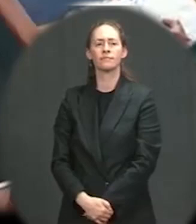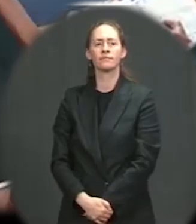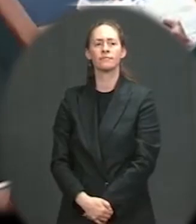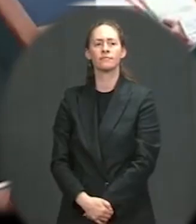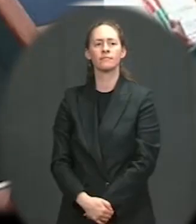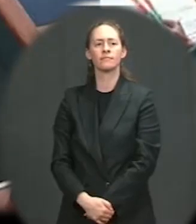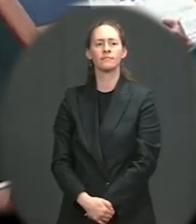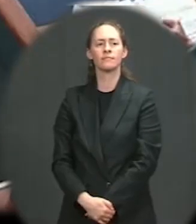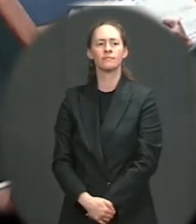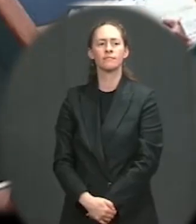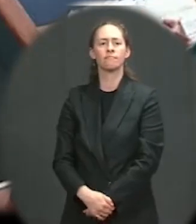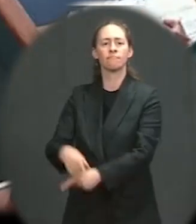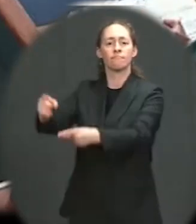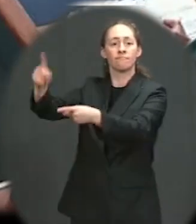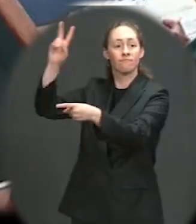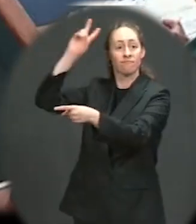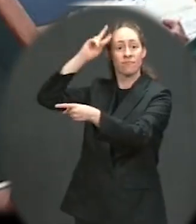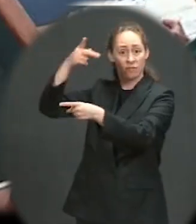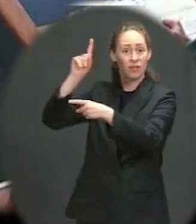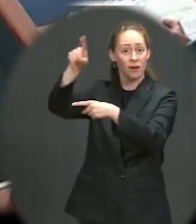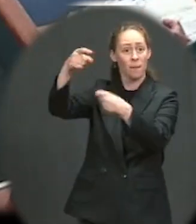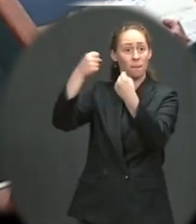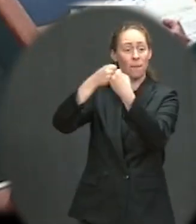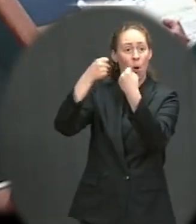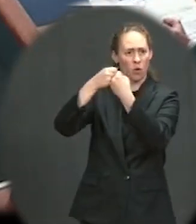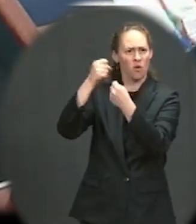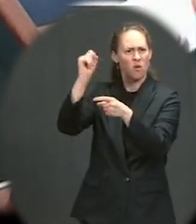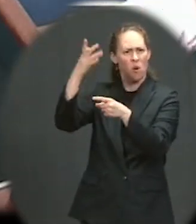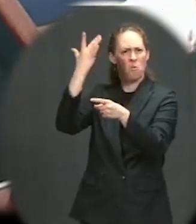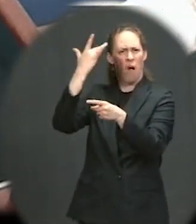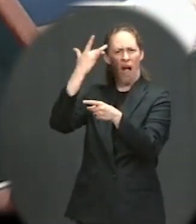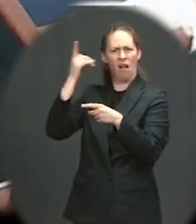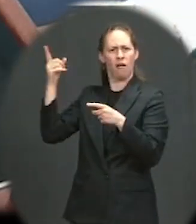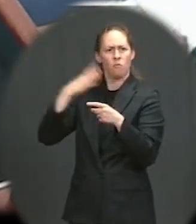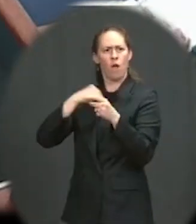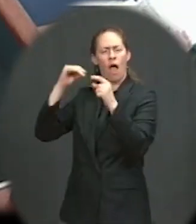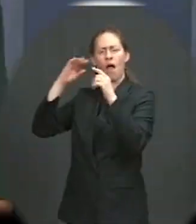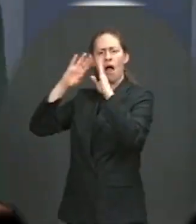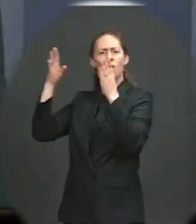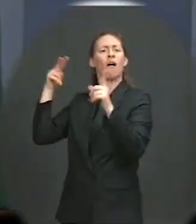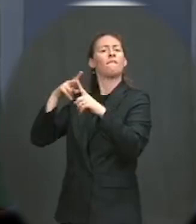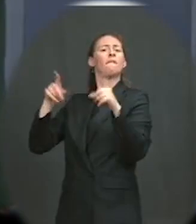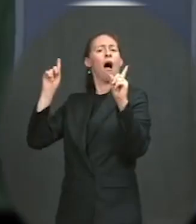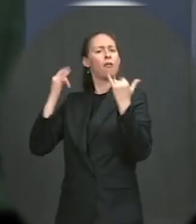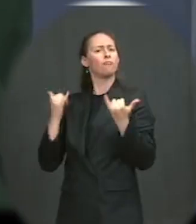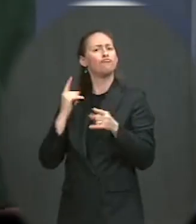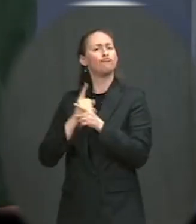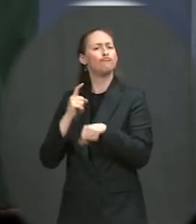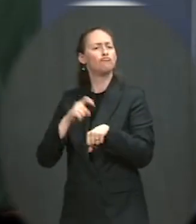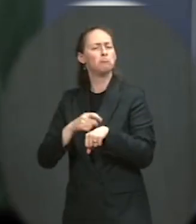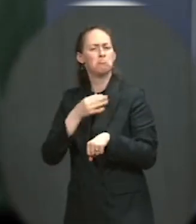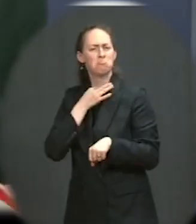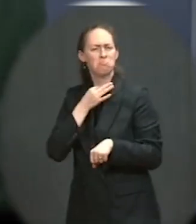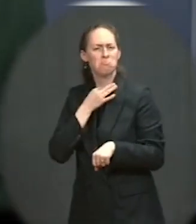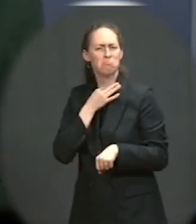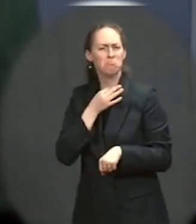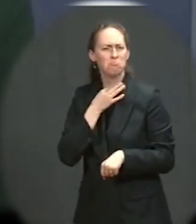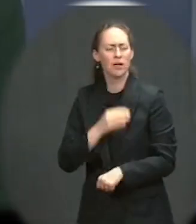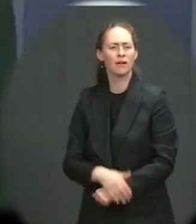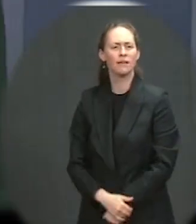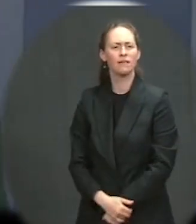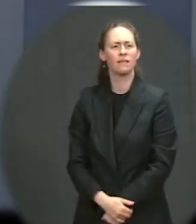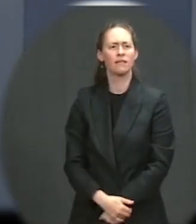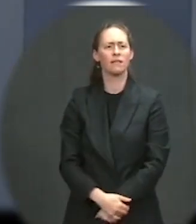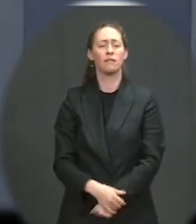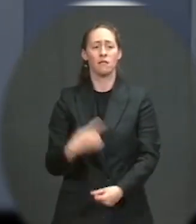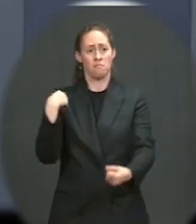to the border, why does the White House view this as the appropriate time for that visit? Well, I think, Francesca, the decision on the timing was made